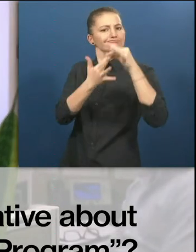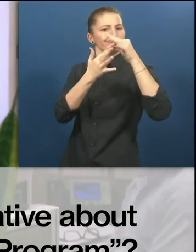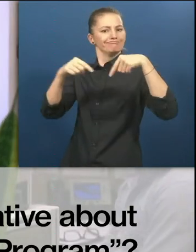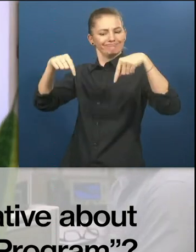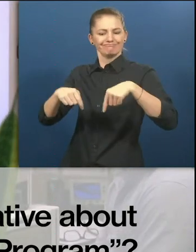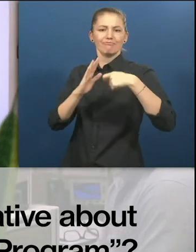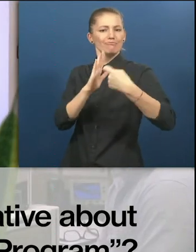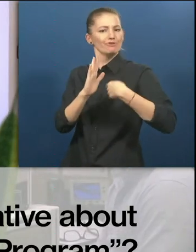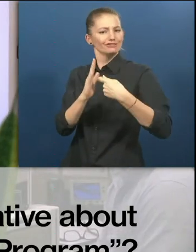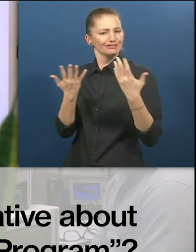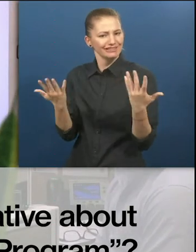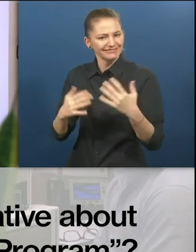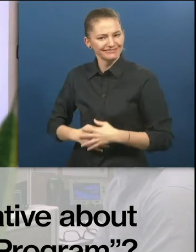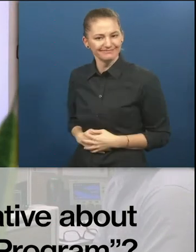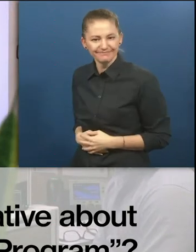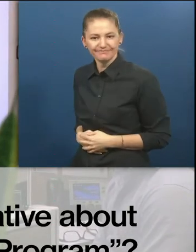Internship Program?